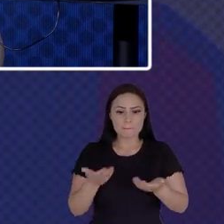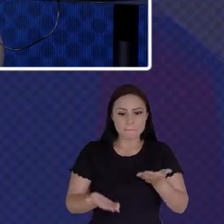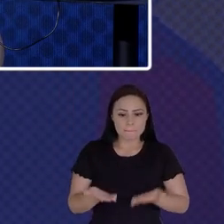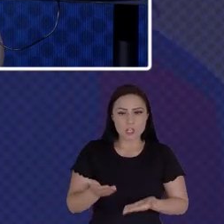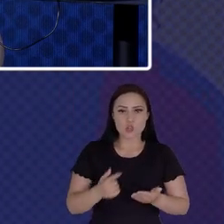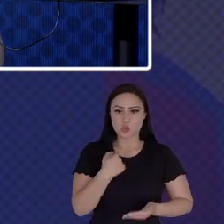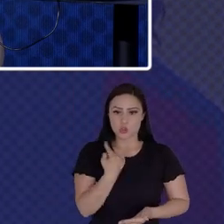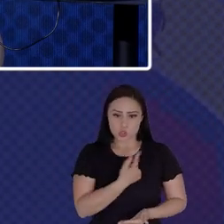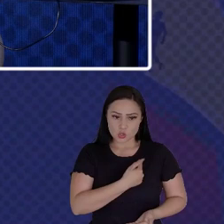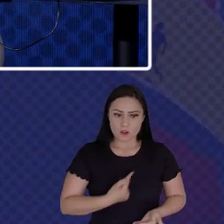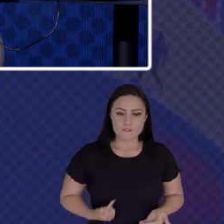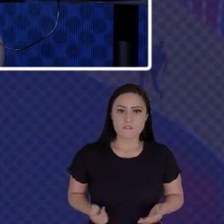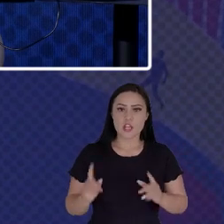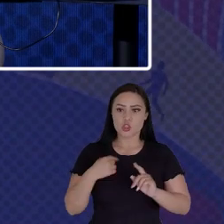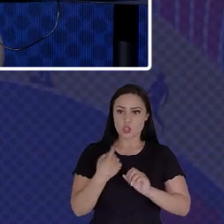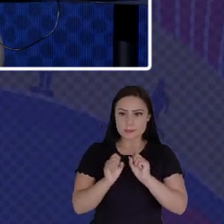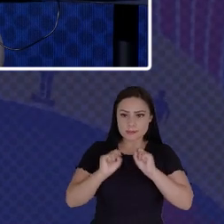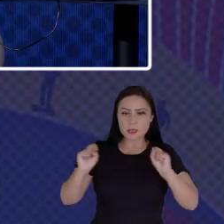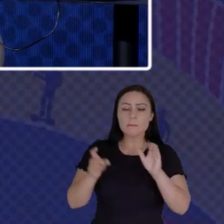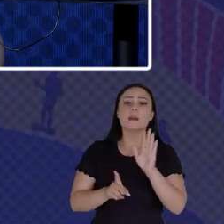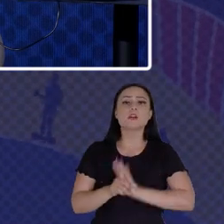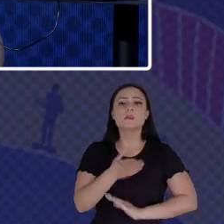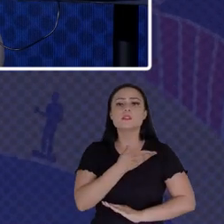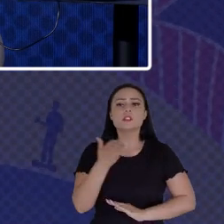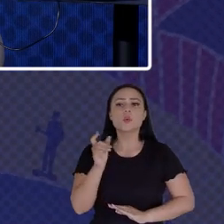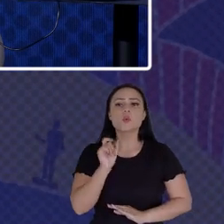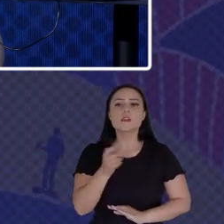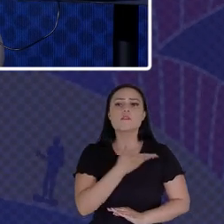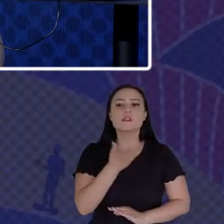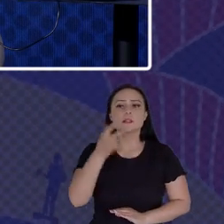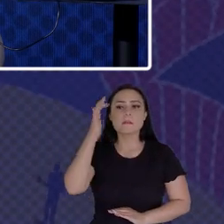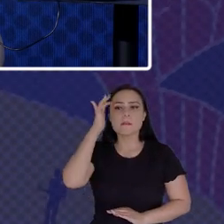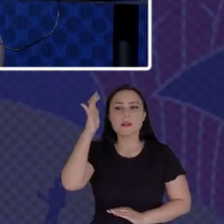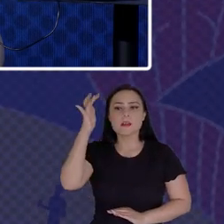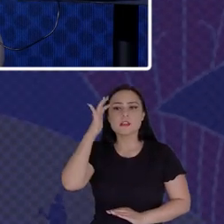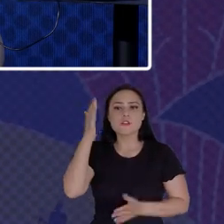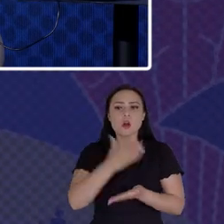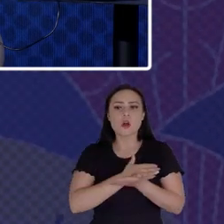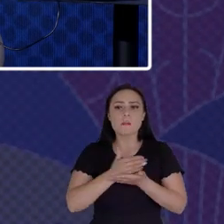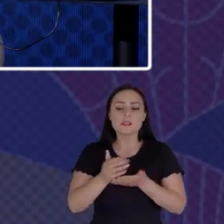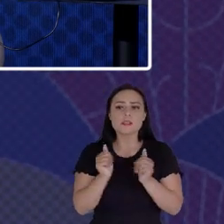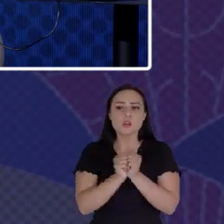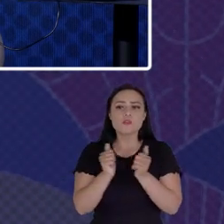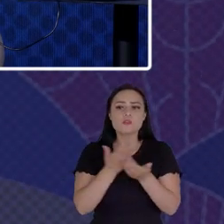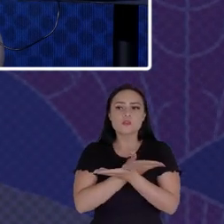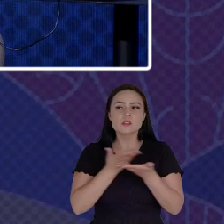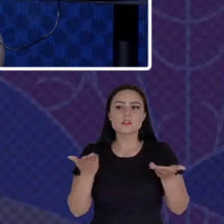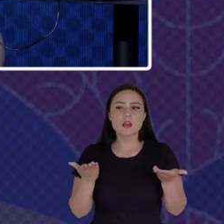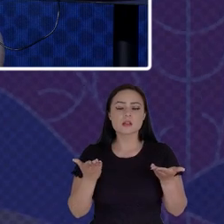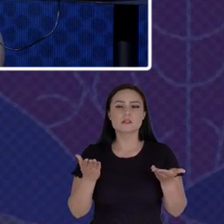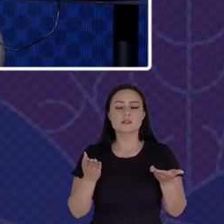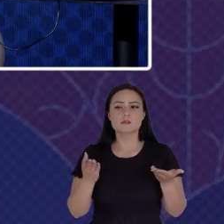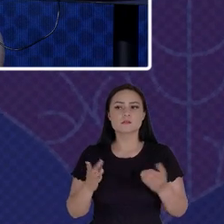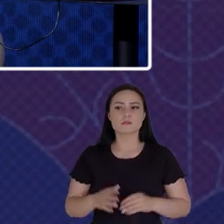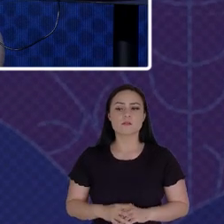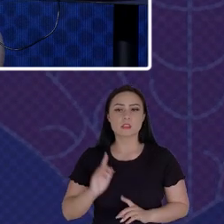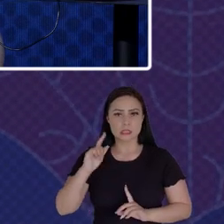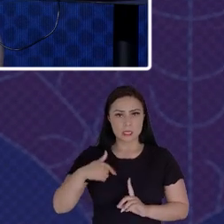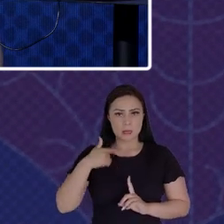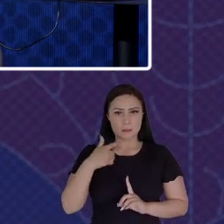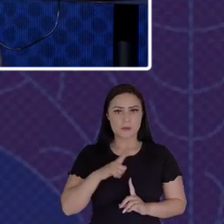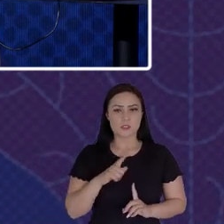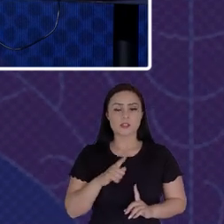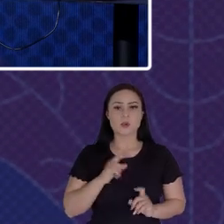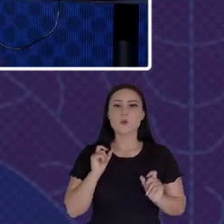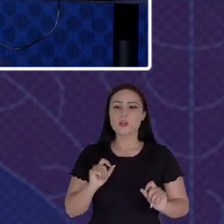Our System So I Want To Ask You What Do You Think I Was Keep Starting With You Aaron And Dan Dima What Do You Think